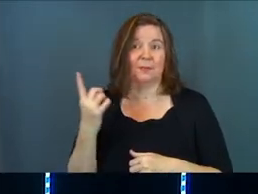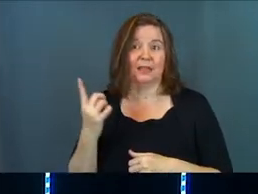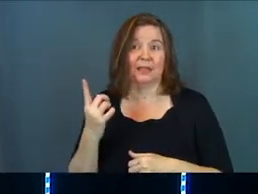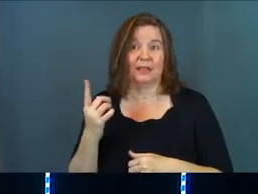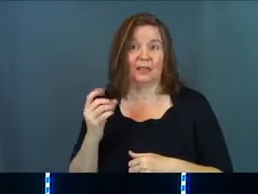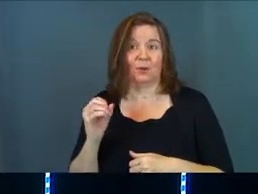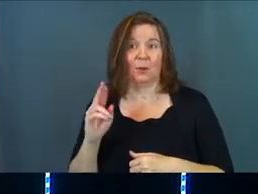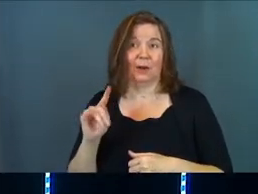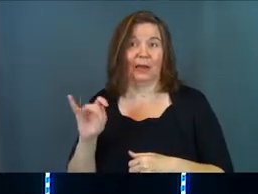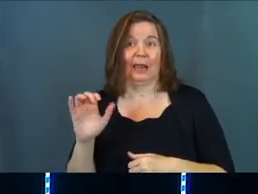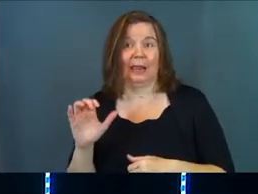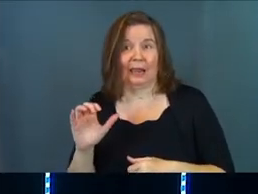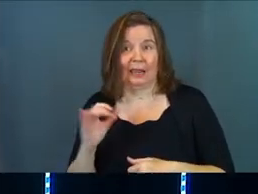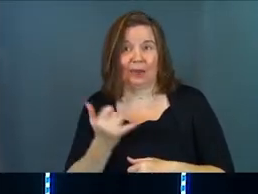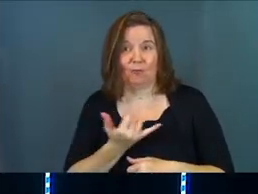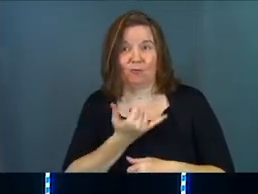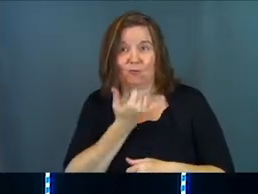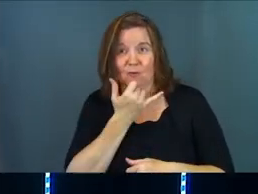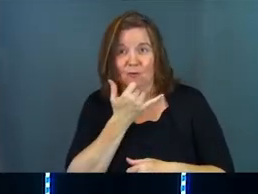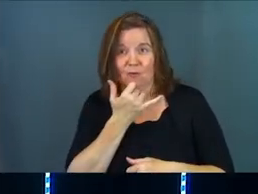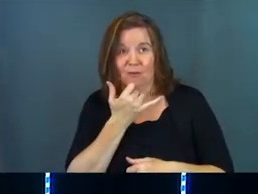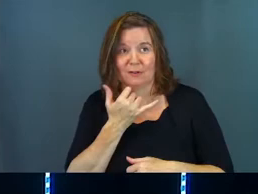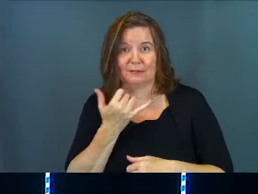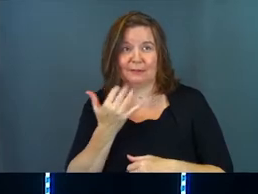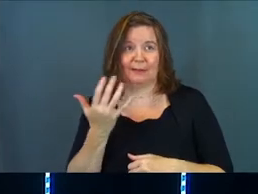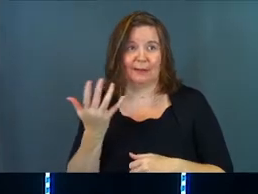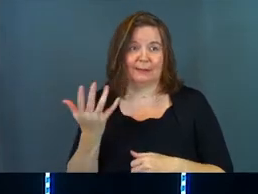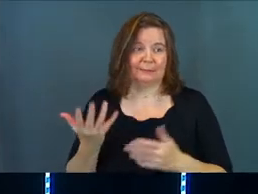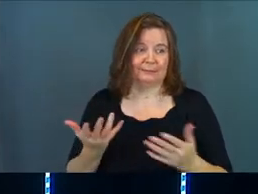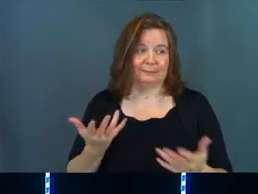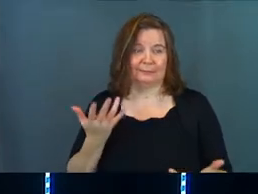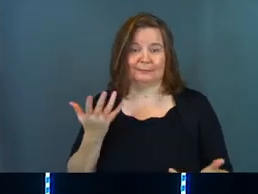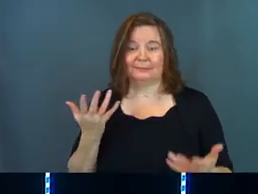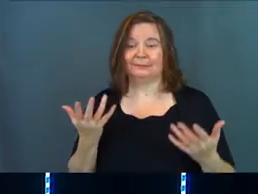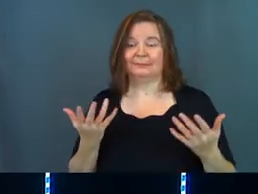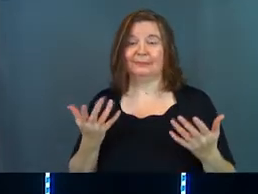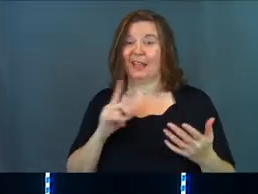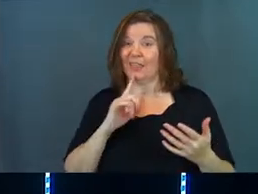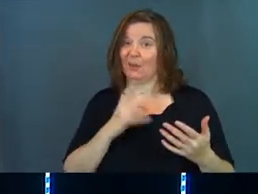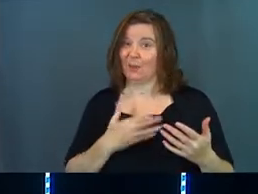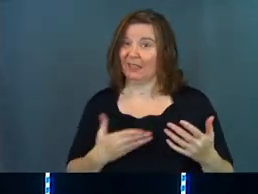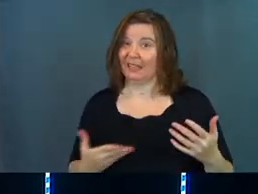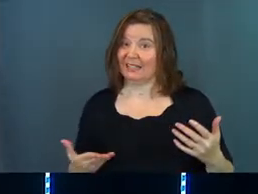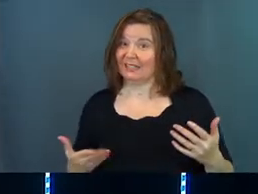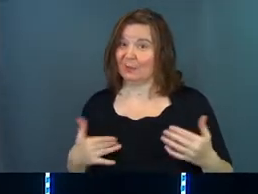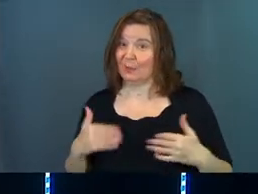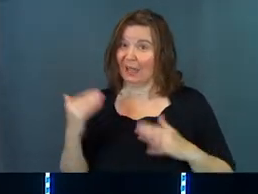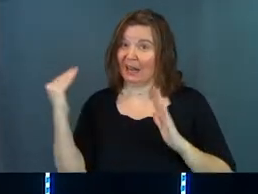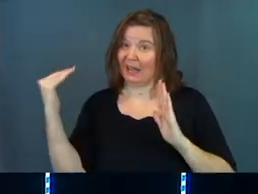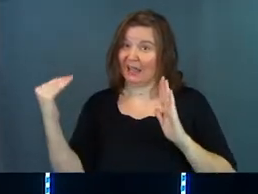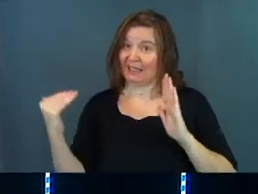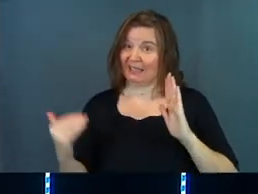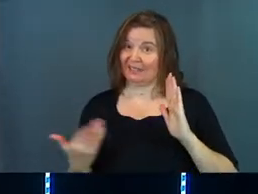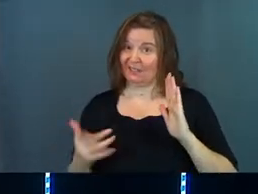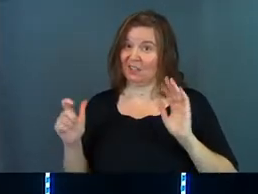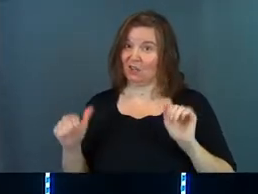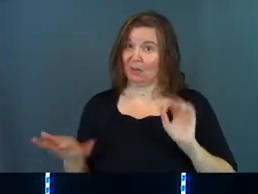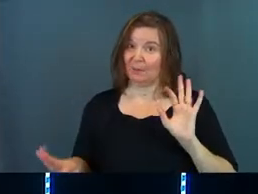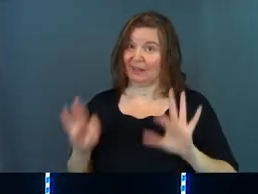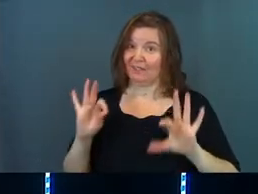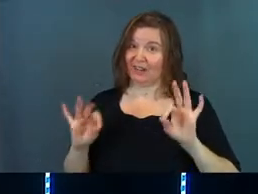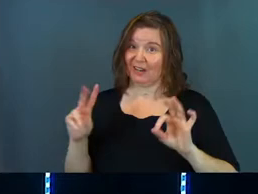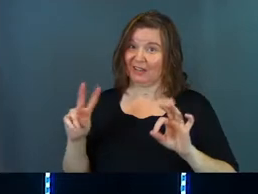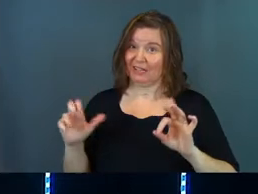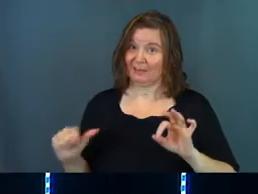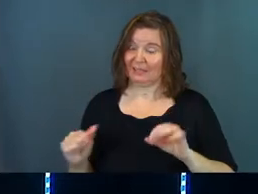Something organic and wrong, and there were things, and we had a list of things that could have been found